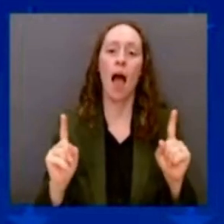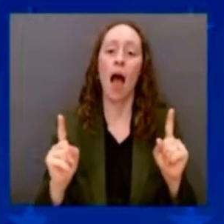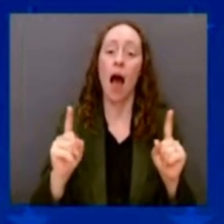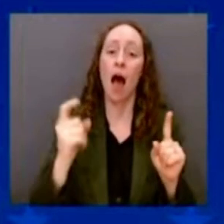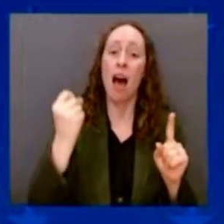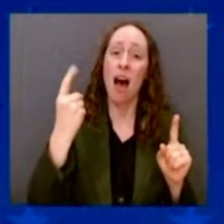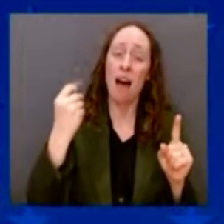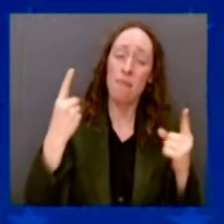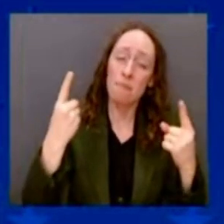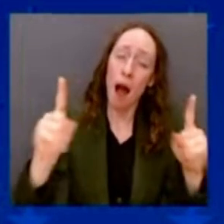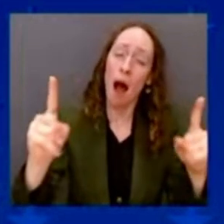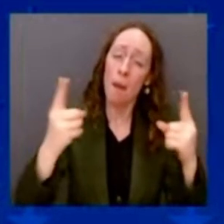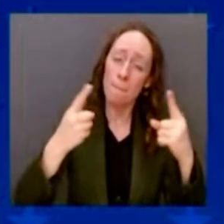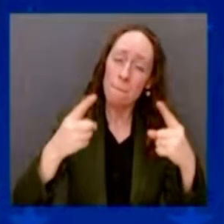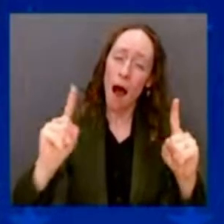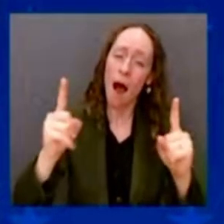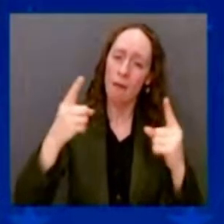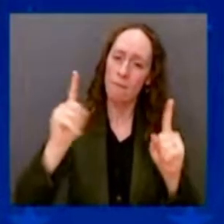we won.